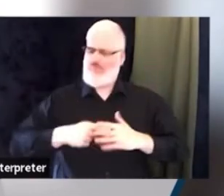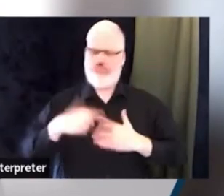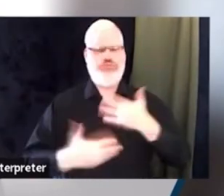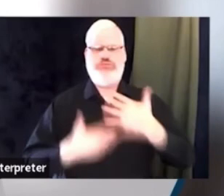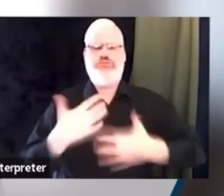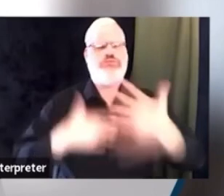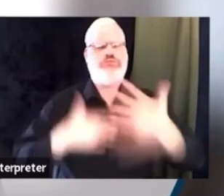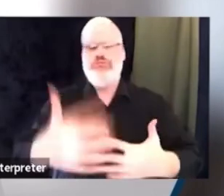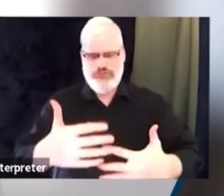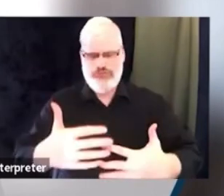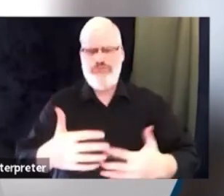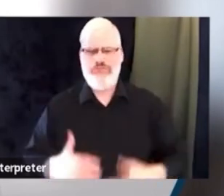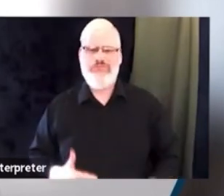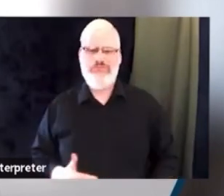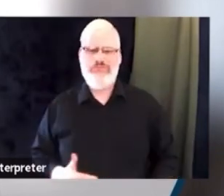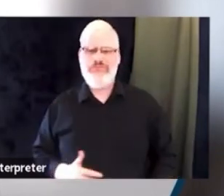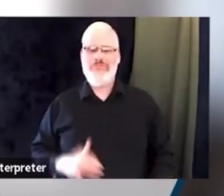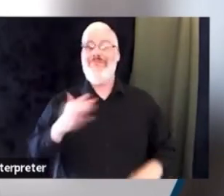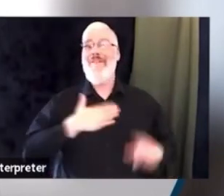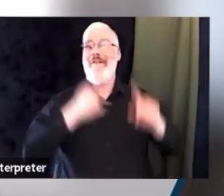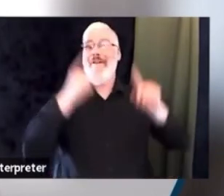equally to those areas.